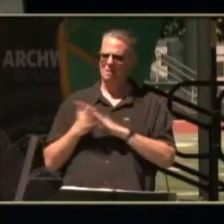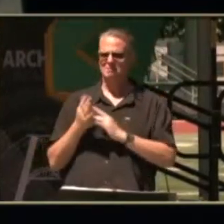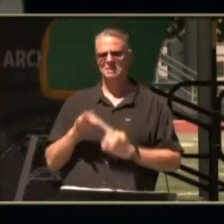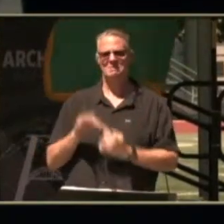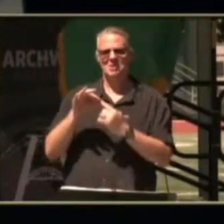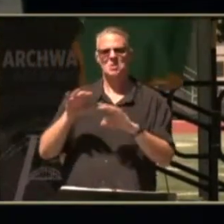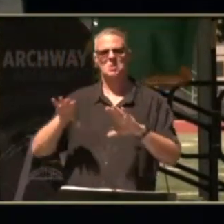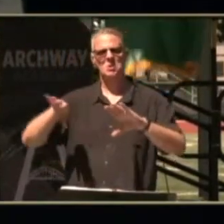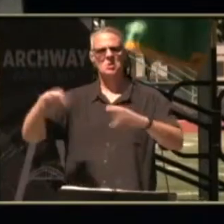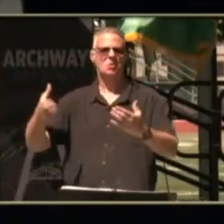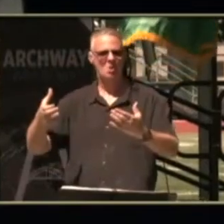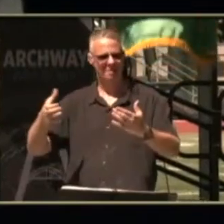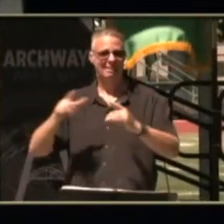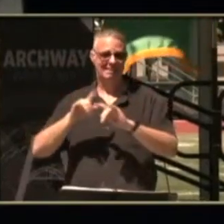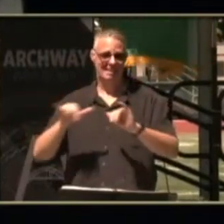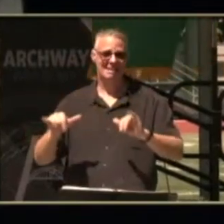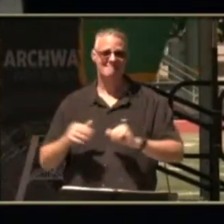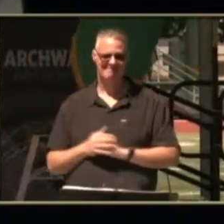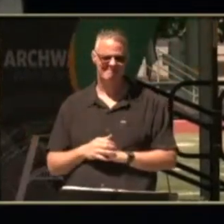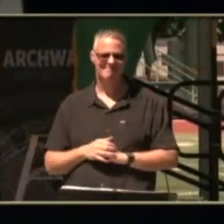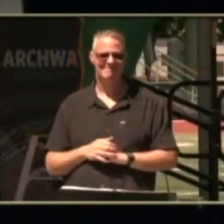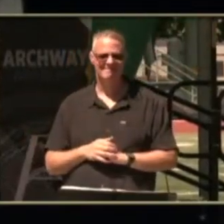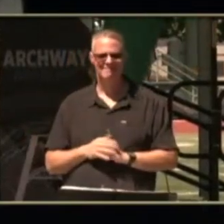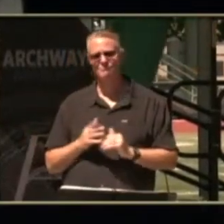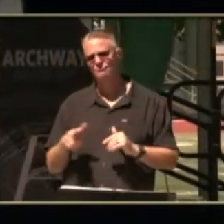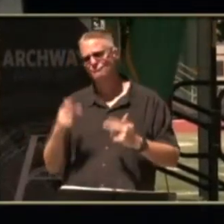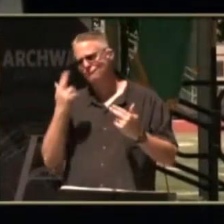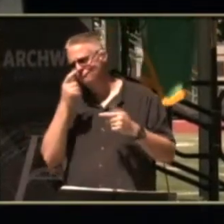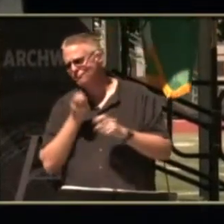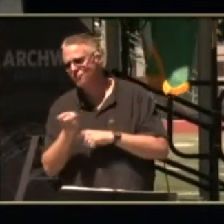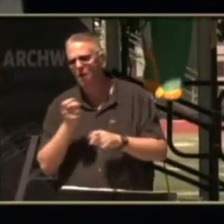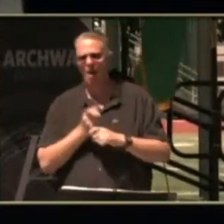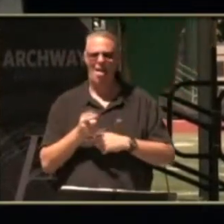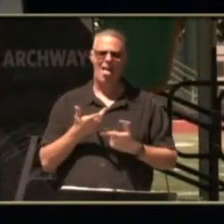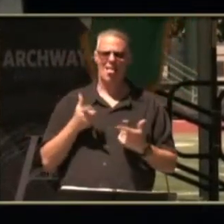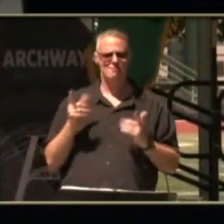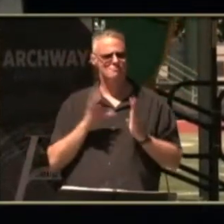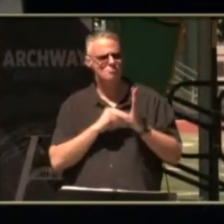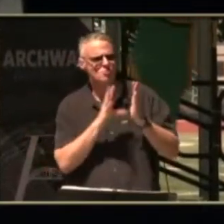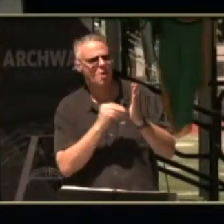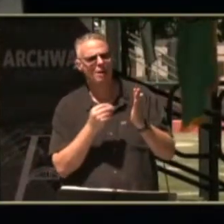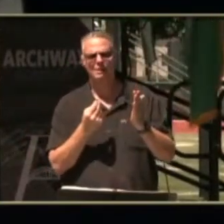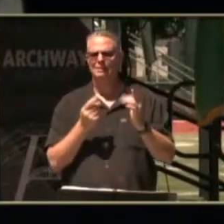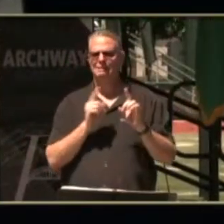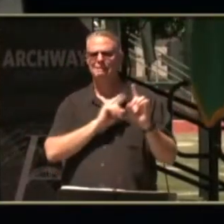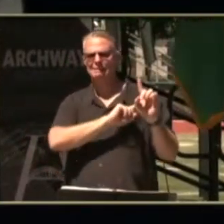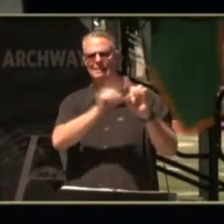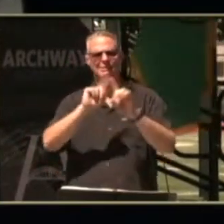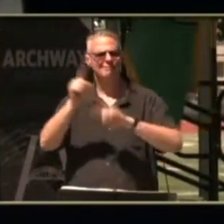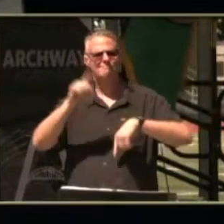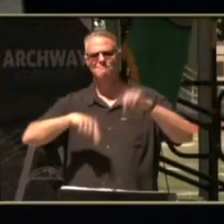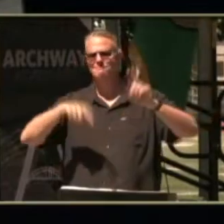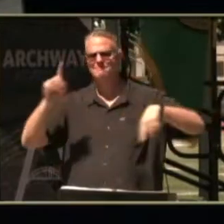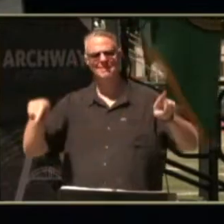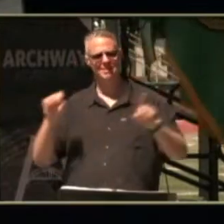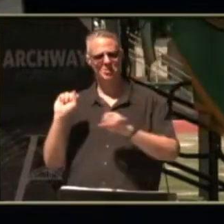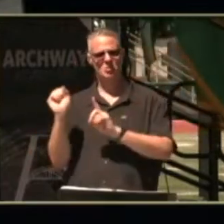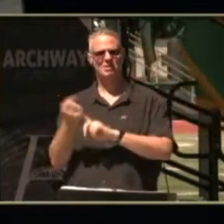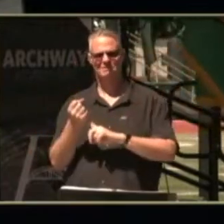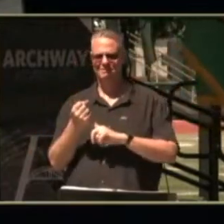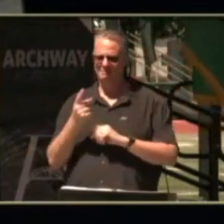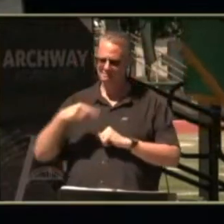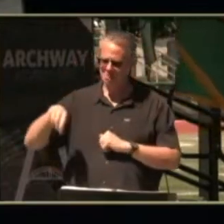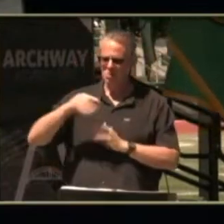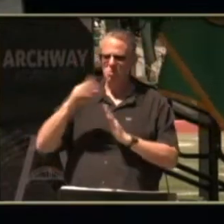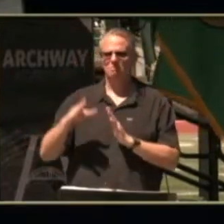unique group to have at the same time through humor teachable moments and opportunities to learn in a variety of environments each of